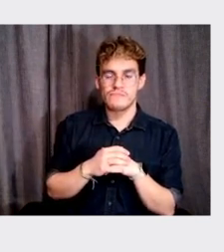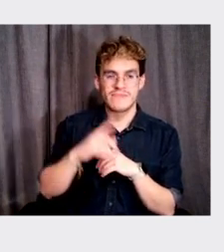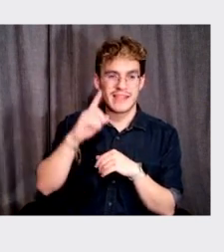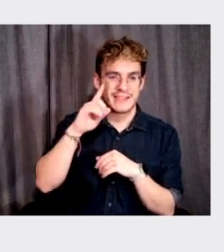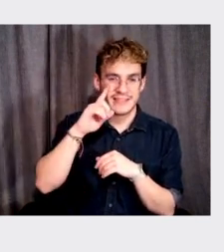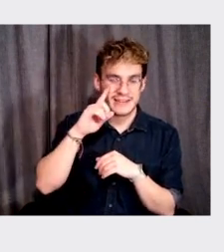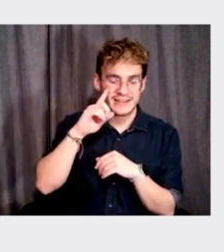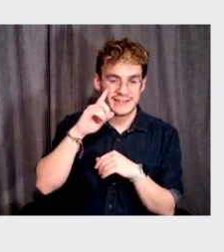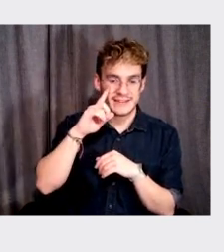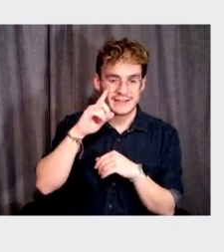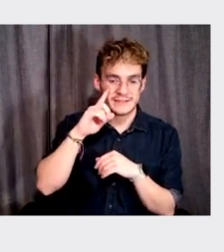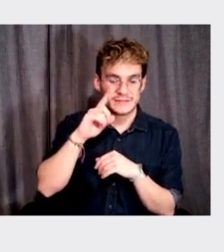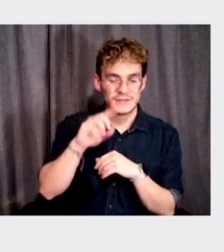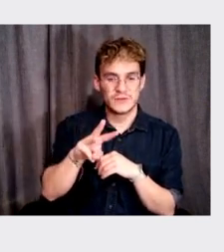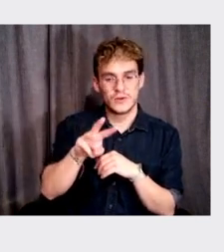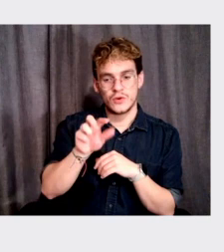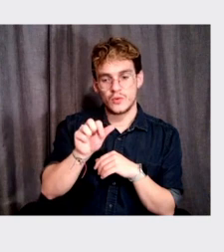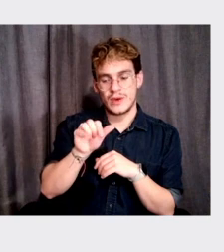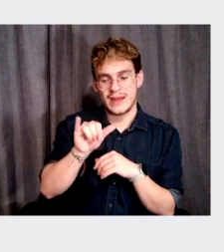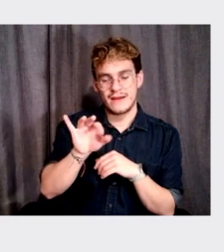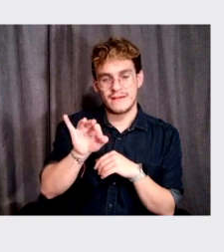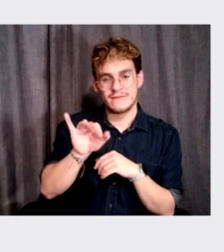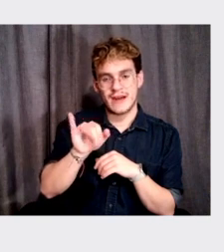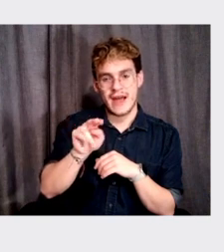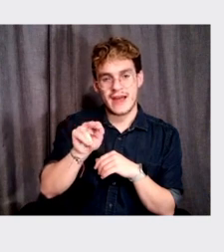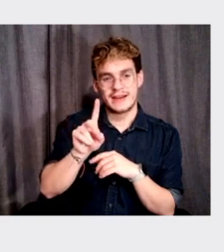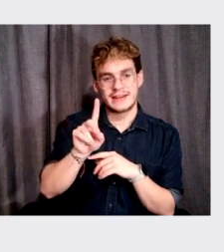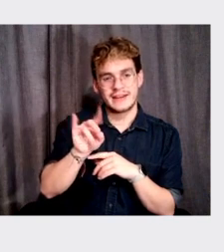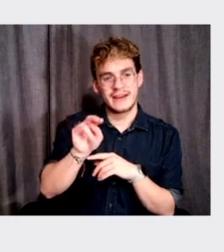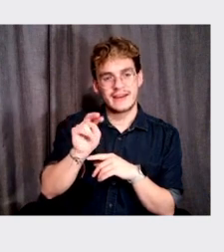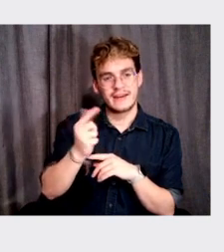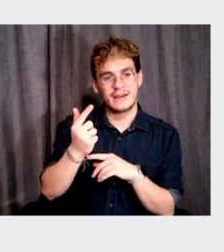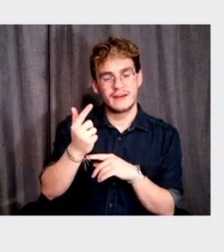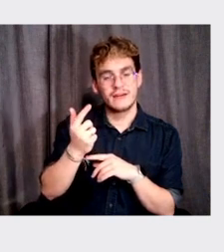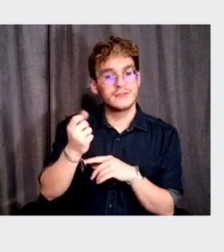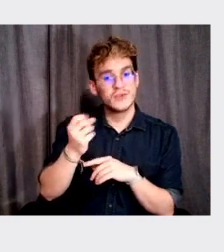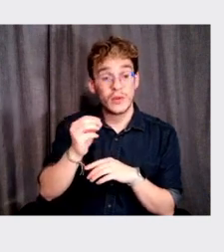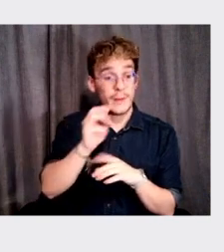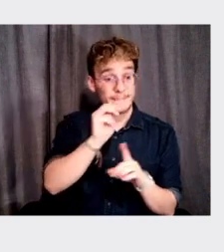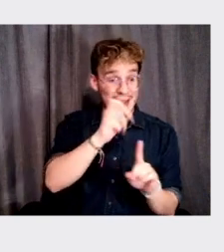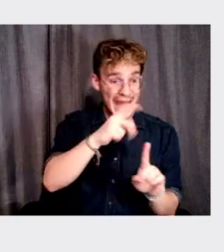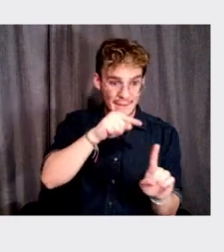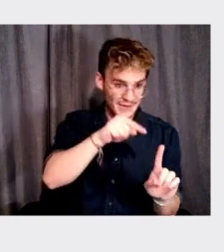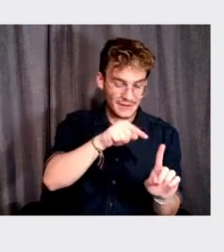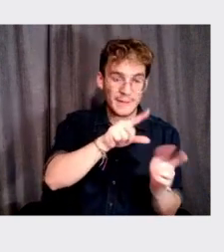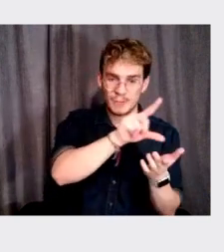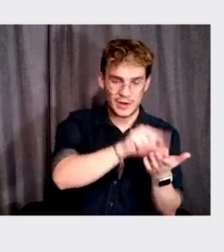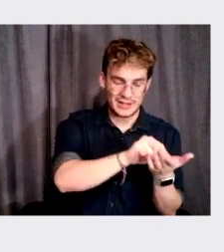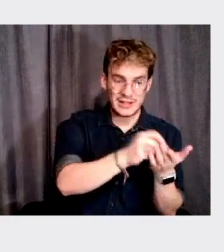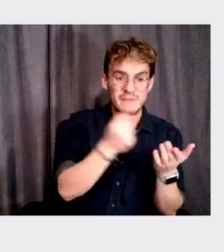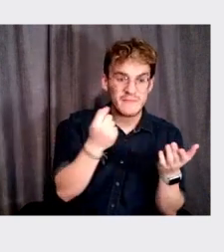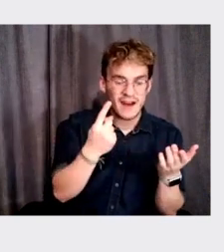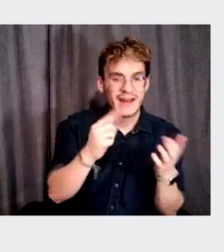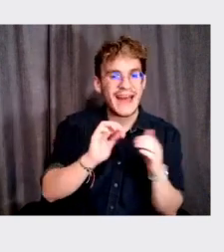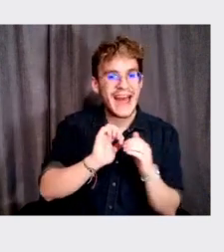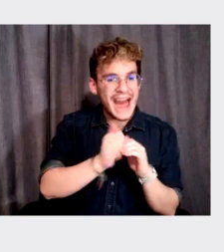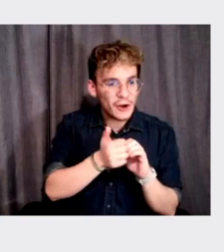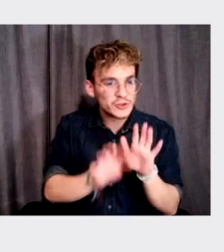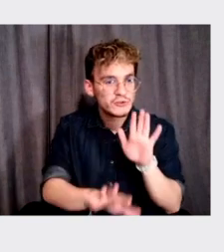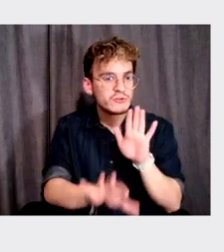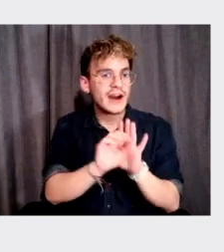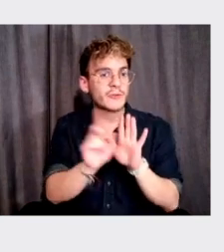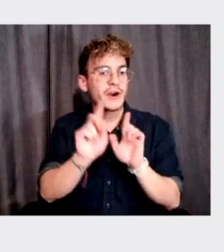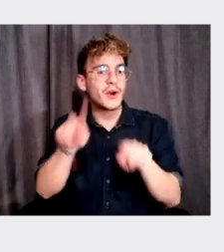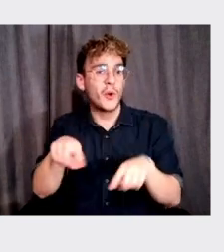about it, even the wayfinding, uh, my, you know, altogether, not only the map itself, the printed map, but the wayfinding is kind of